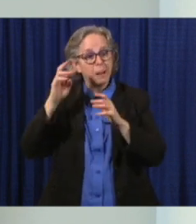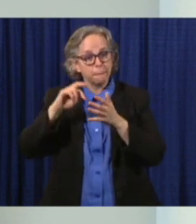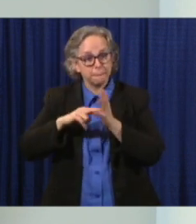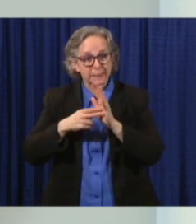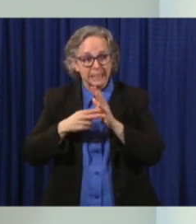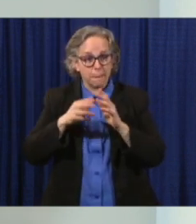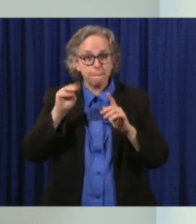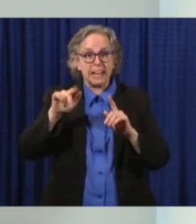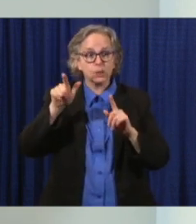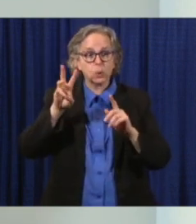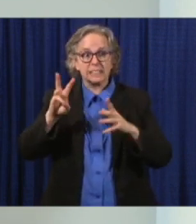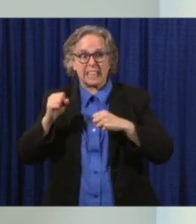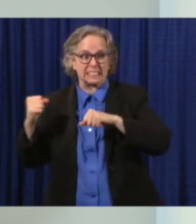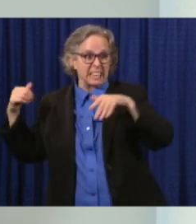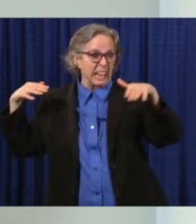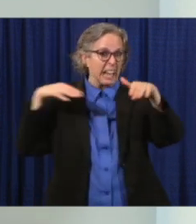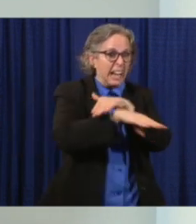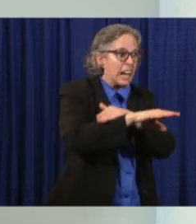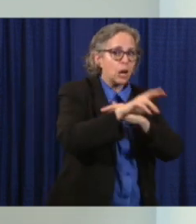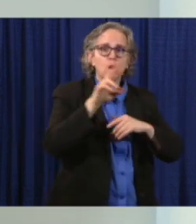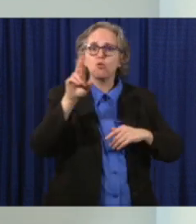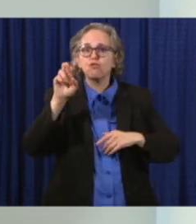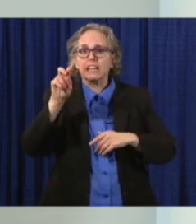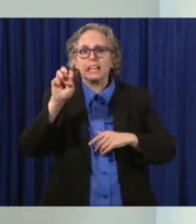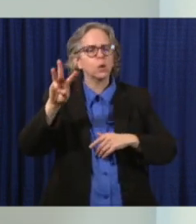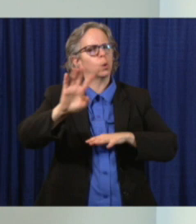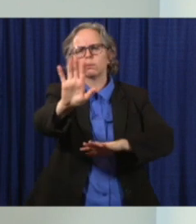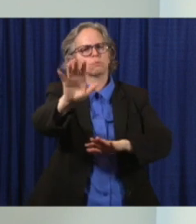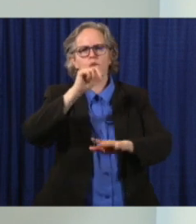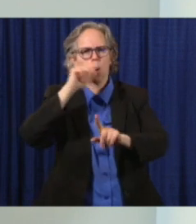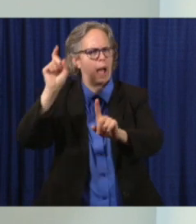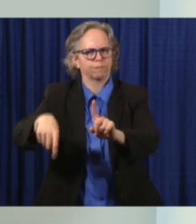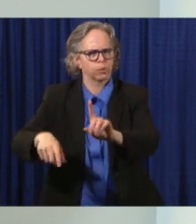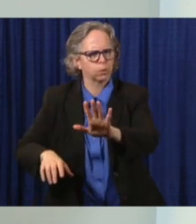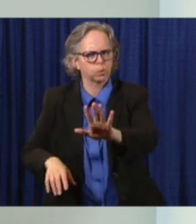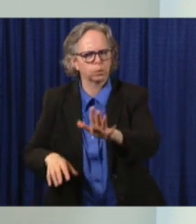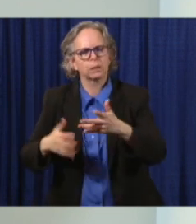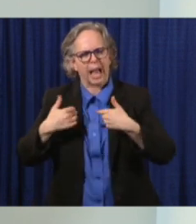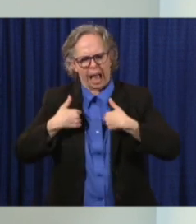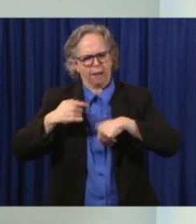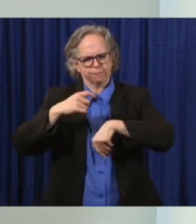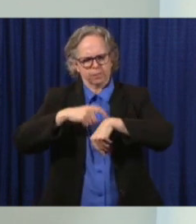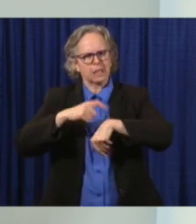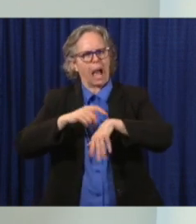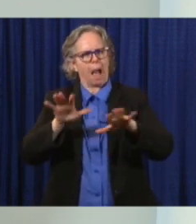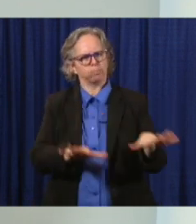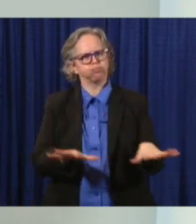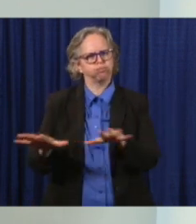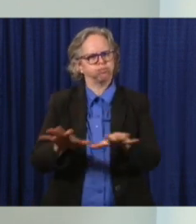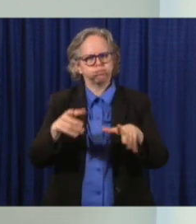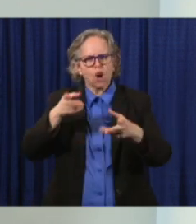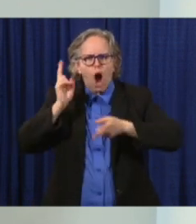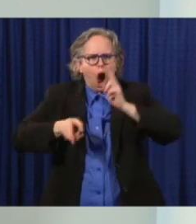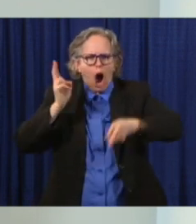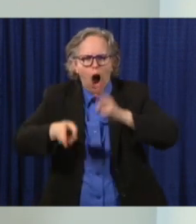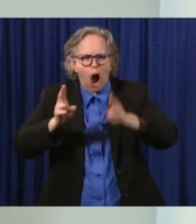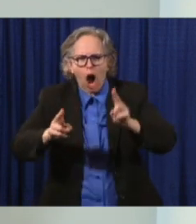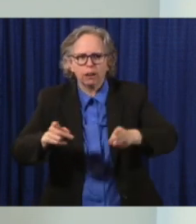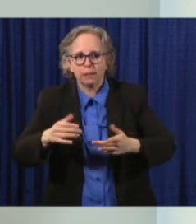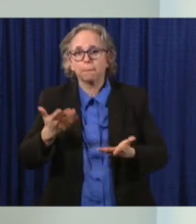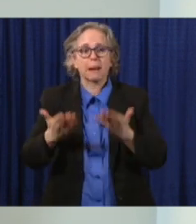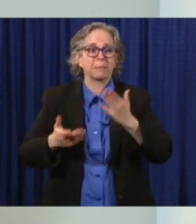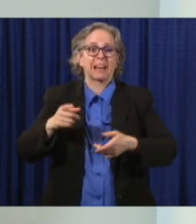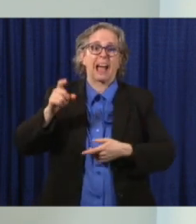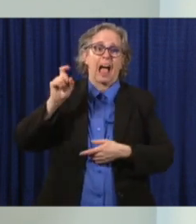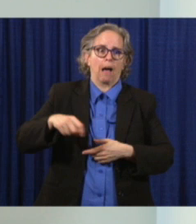And, frankly, we don't want you to unless you have to. We know that there are certain circumstances where you may have lost a license. You need something